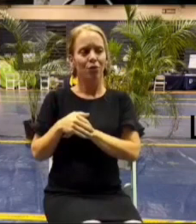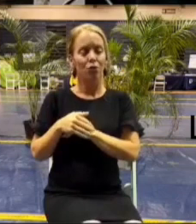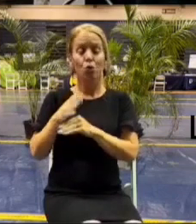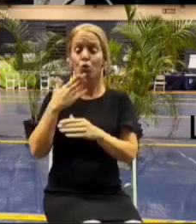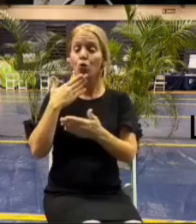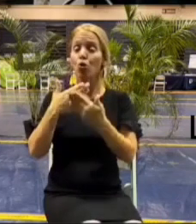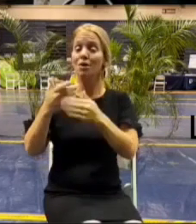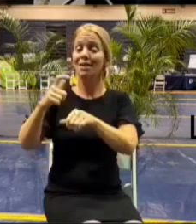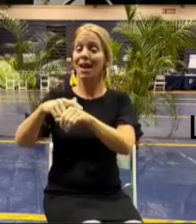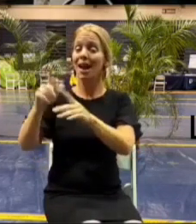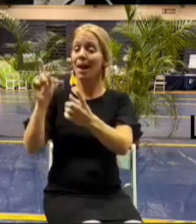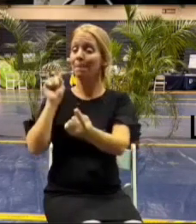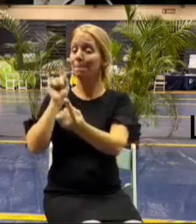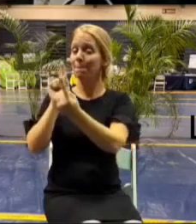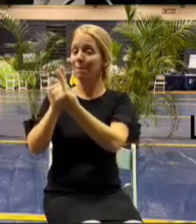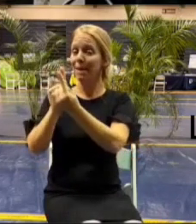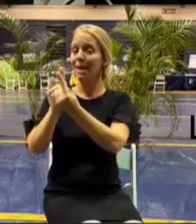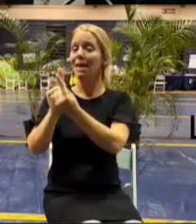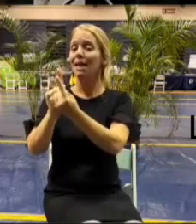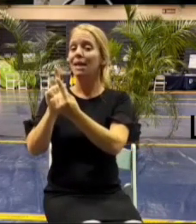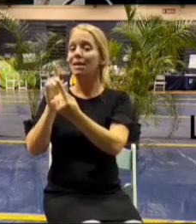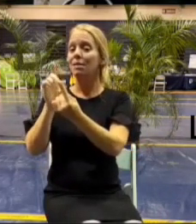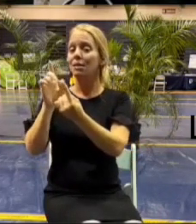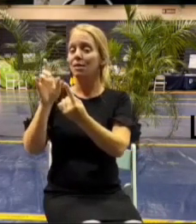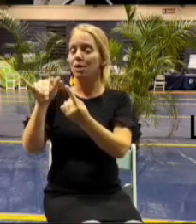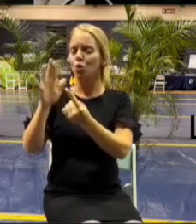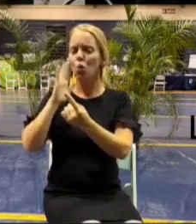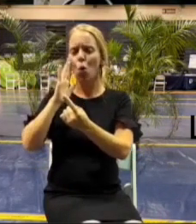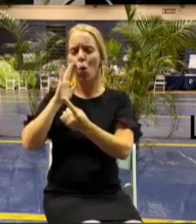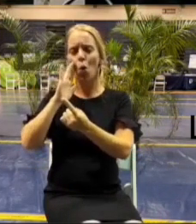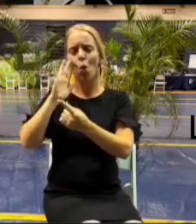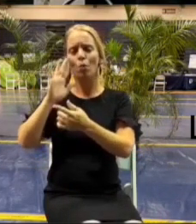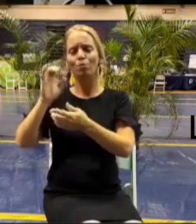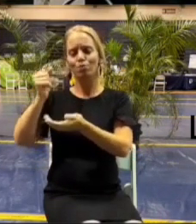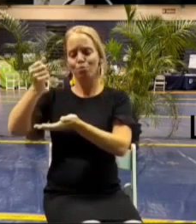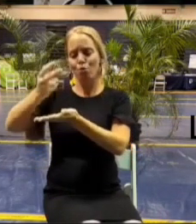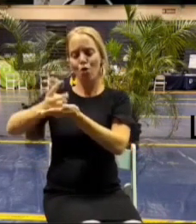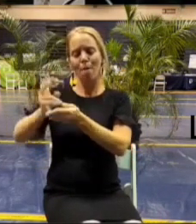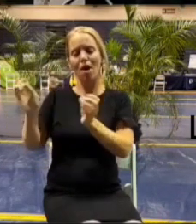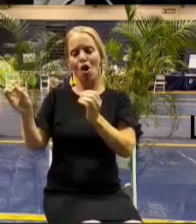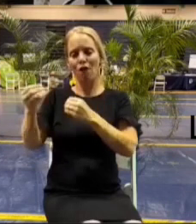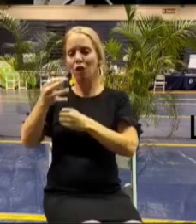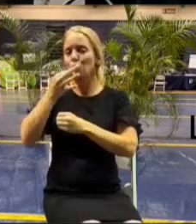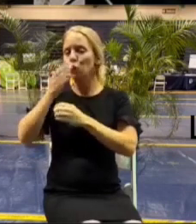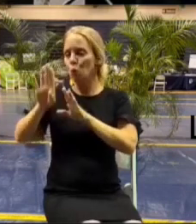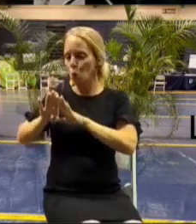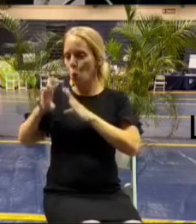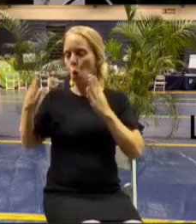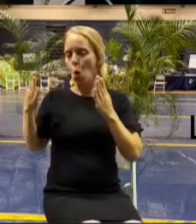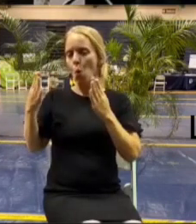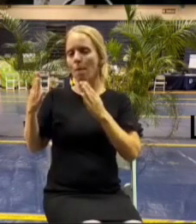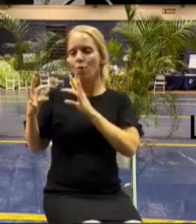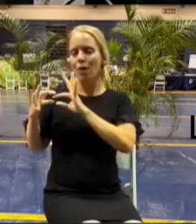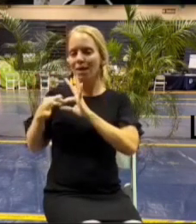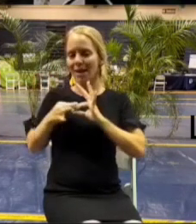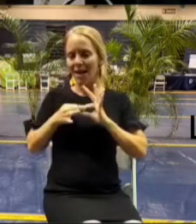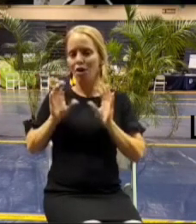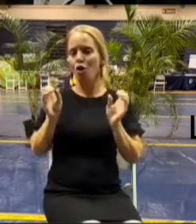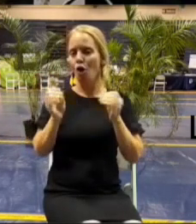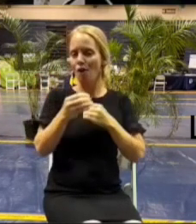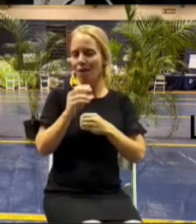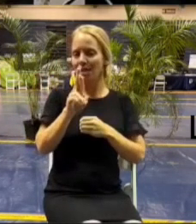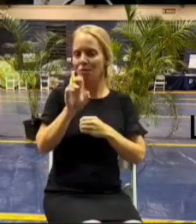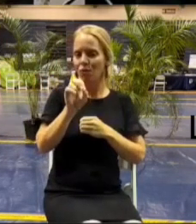going to be behind the expedited permitting office that's going to open under the office of recovery at this meeting